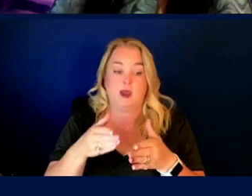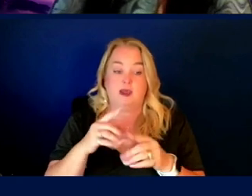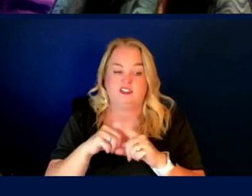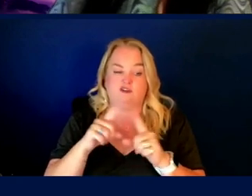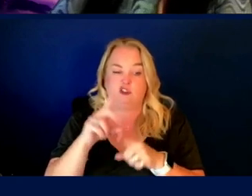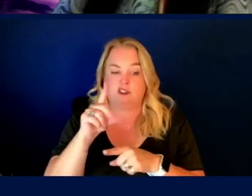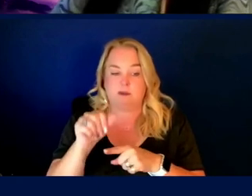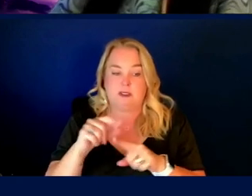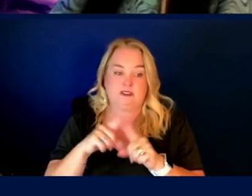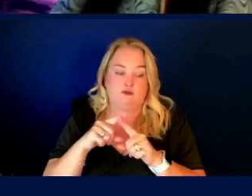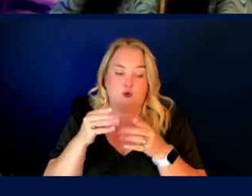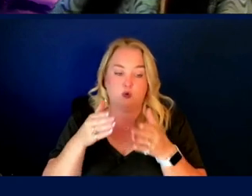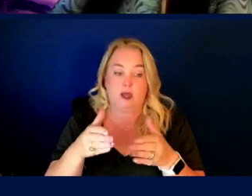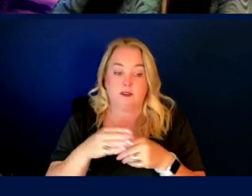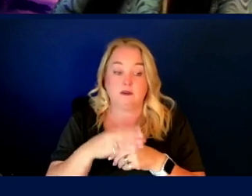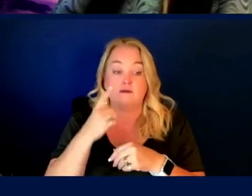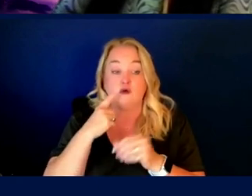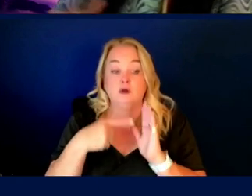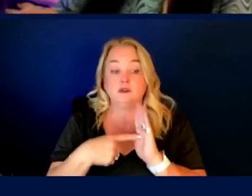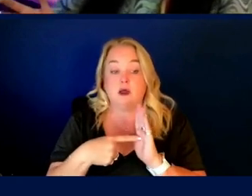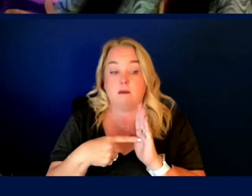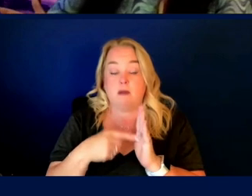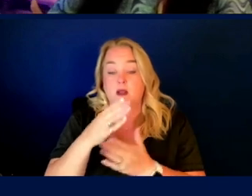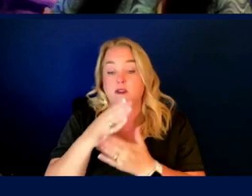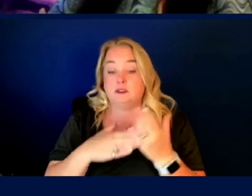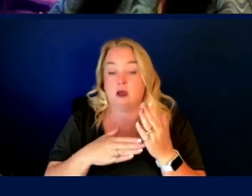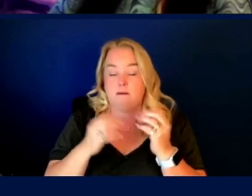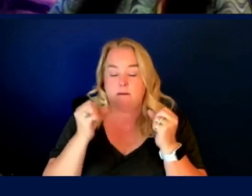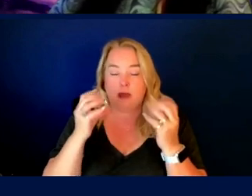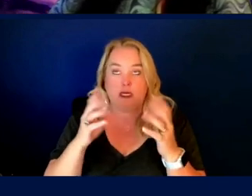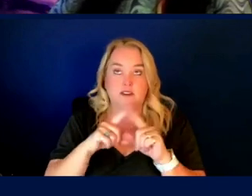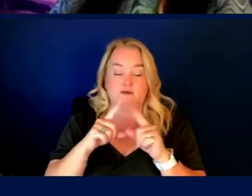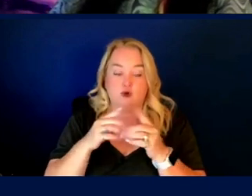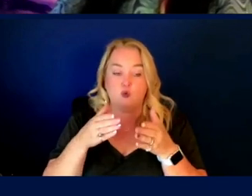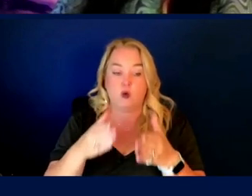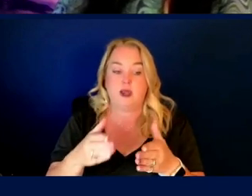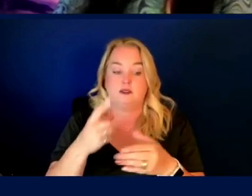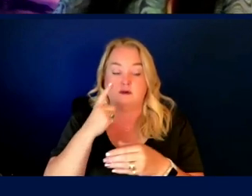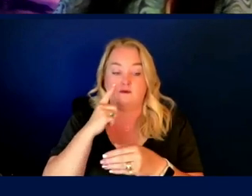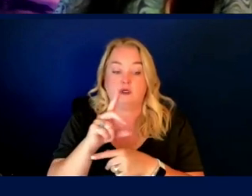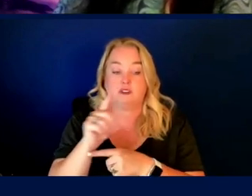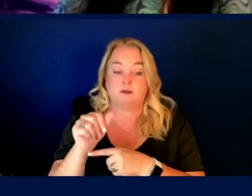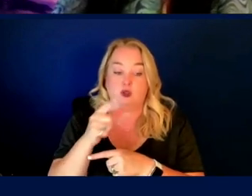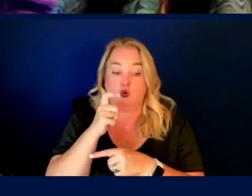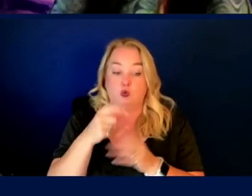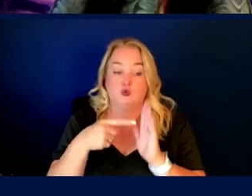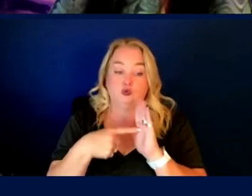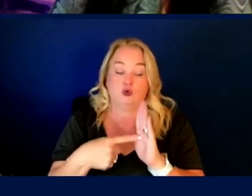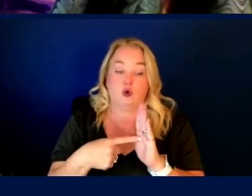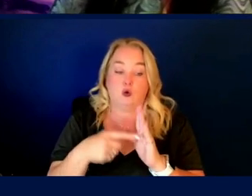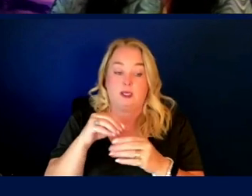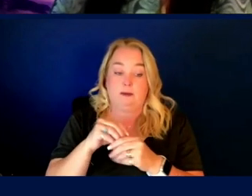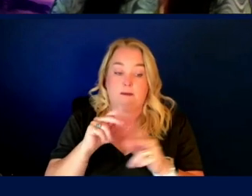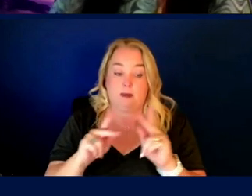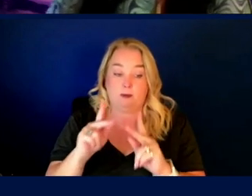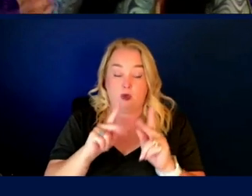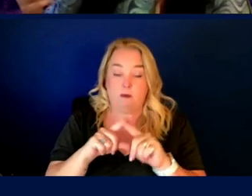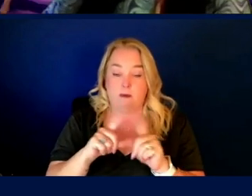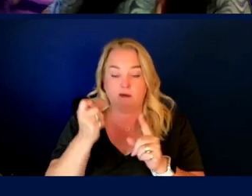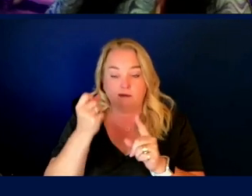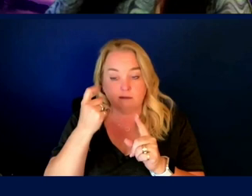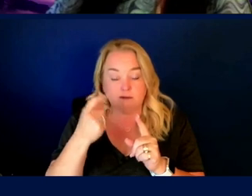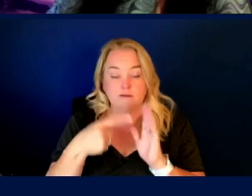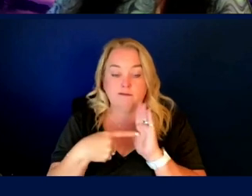Uh, just giving a couple of examples, there's many, many ways that dynamic disability manifests in people, but just to give a handful of, you know, uh,